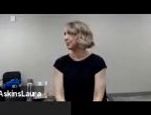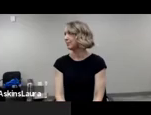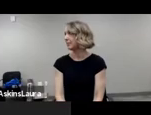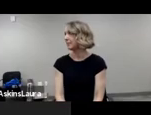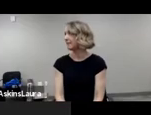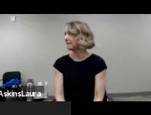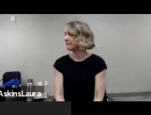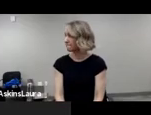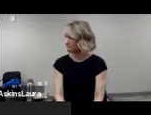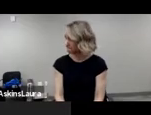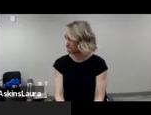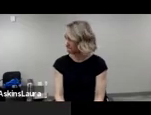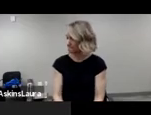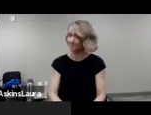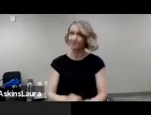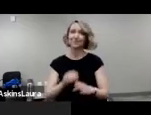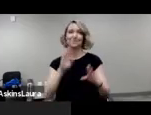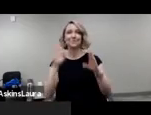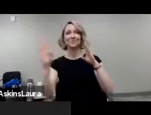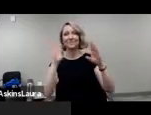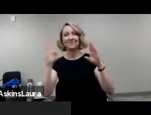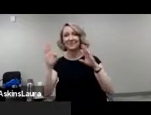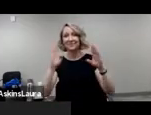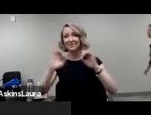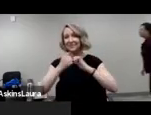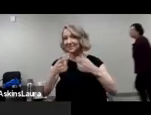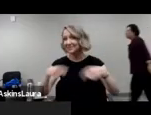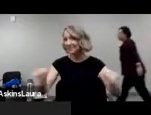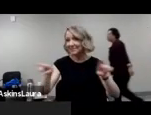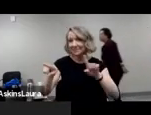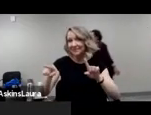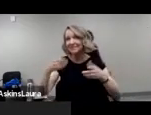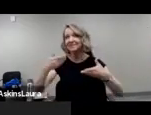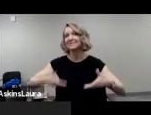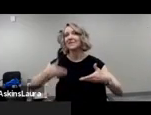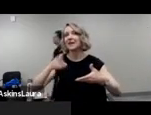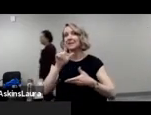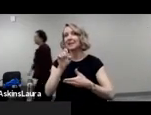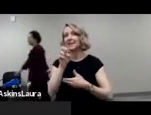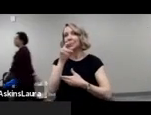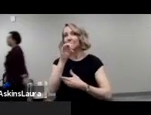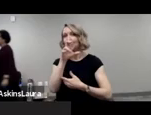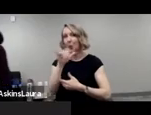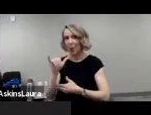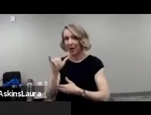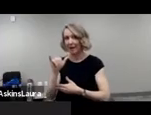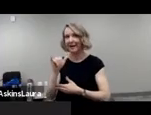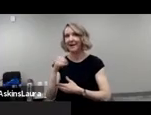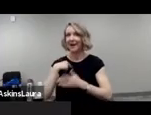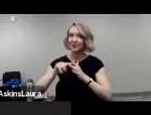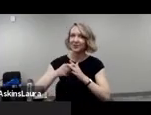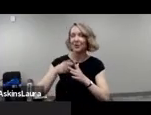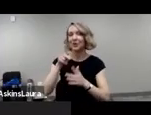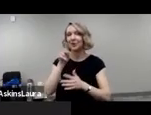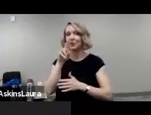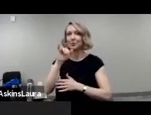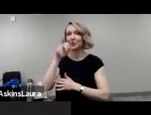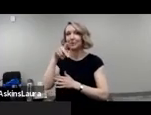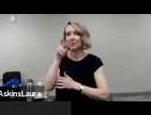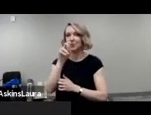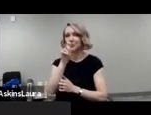So, hello, how's everybody doing? So, I'm Leroy Moore, Jr., founder of Crip Hop Nation,